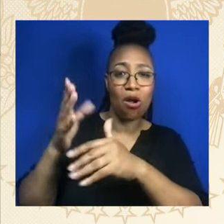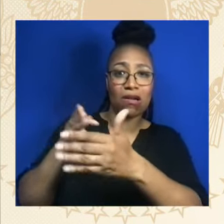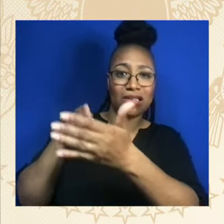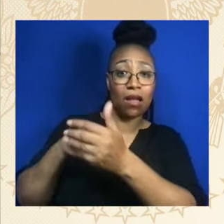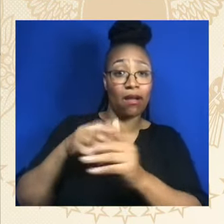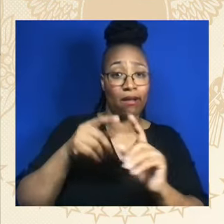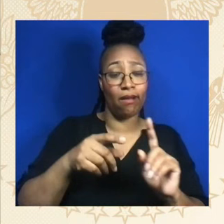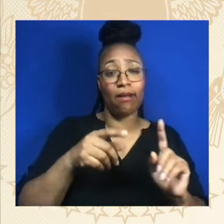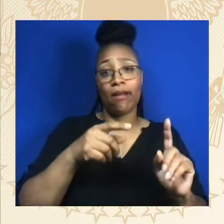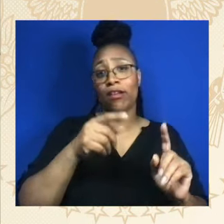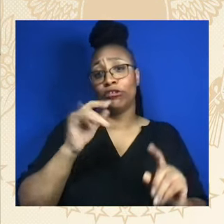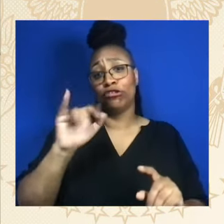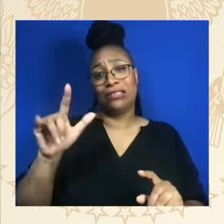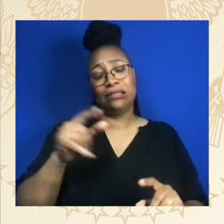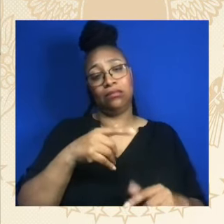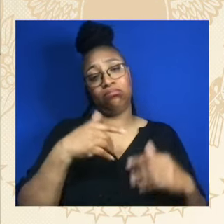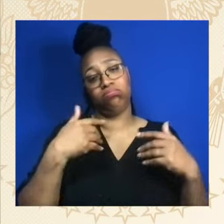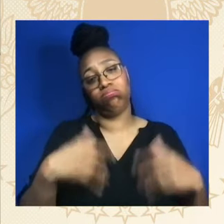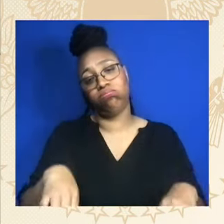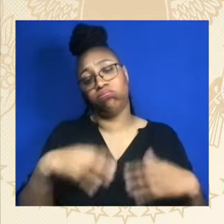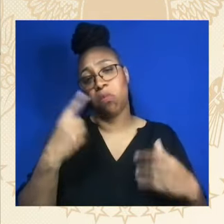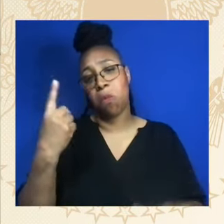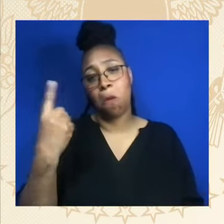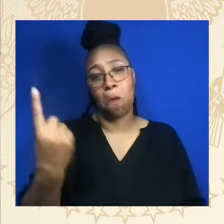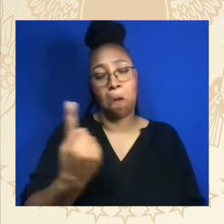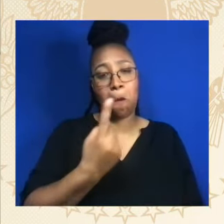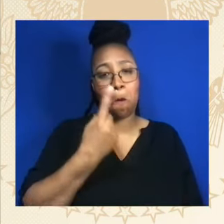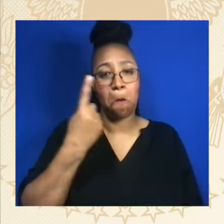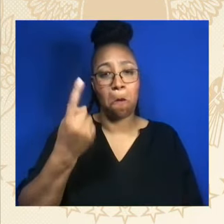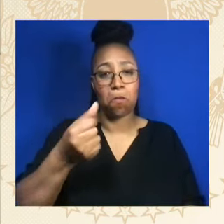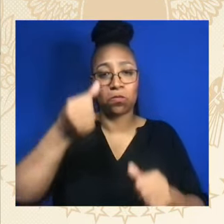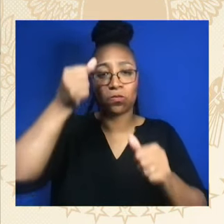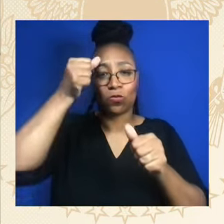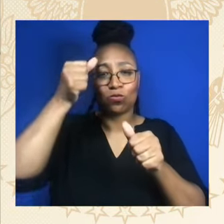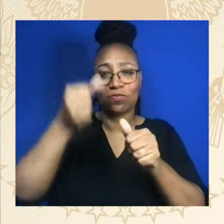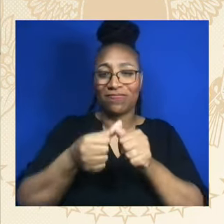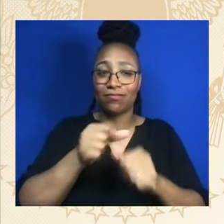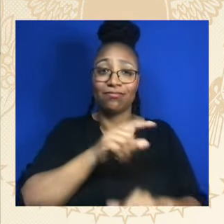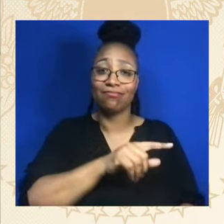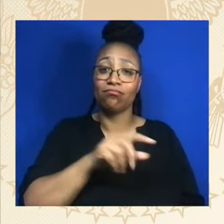honored to welcome all of you to the White House, your house, Black History Month.